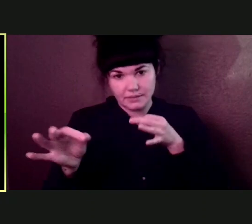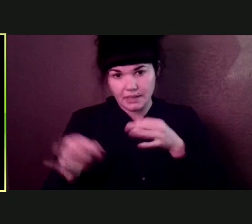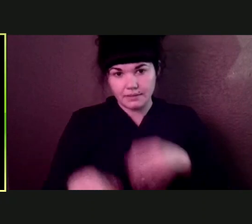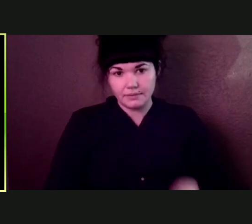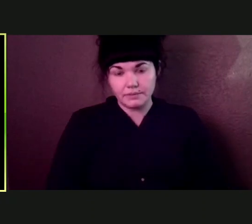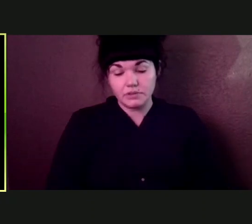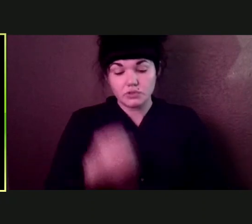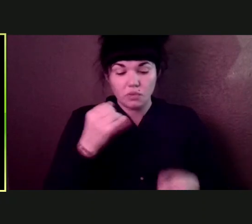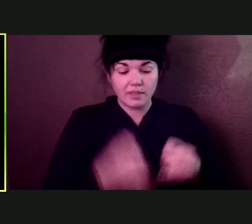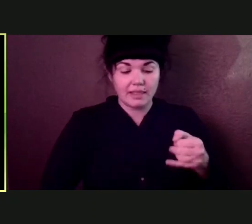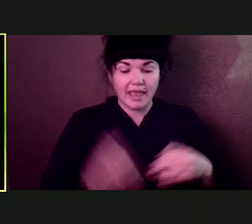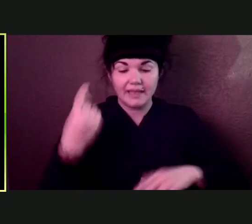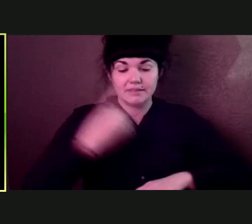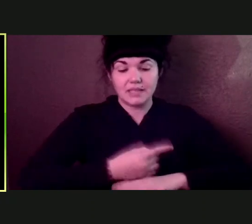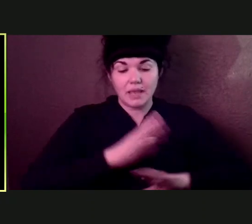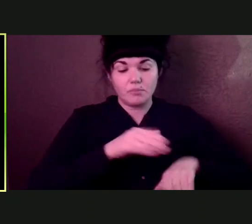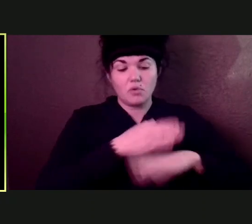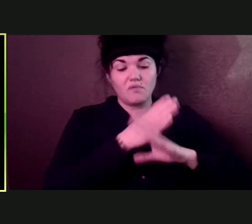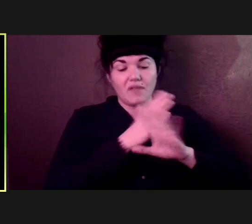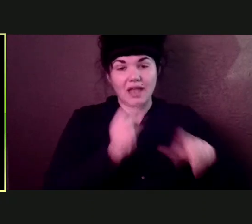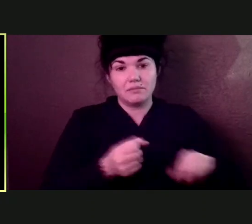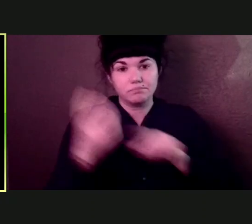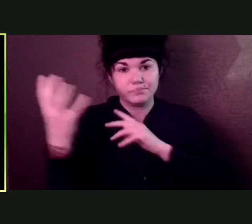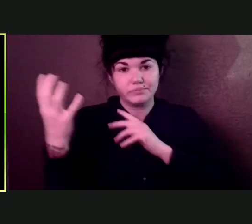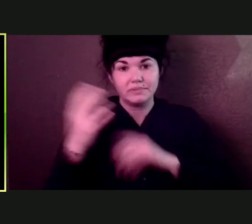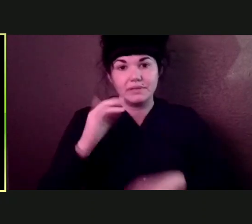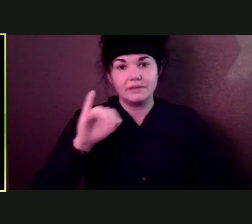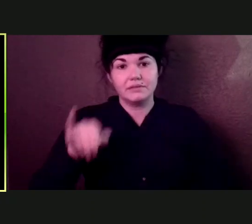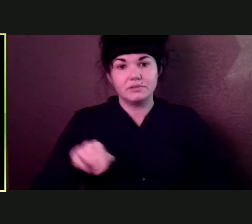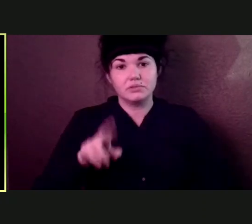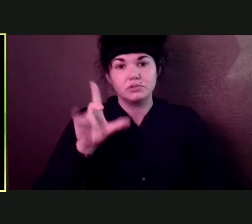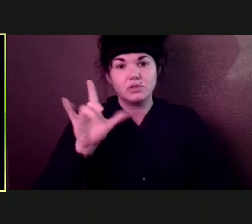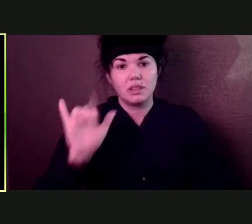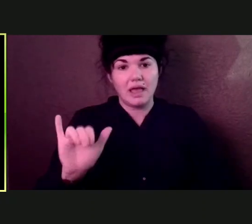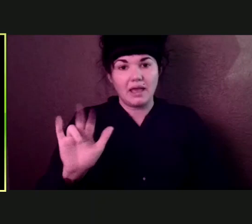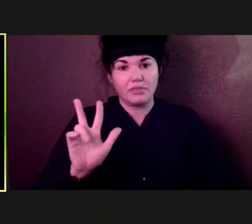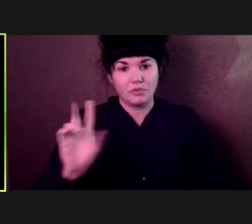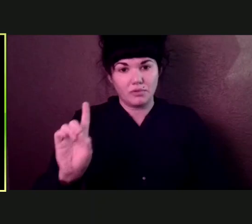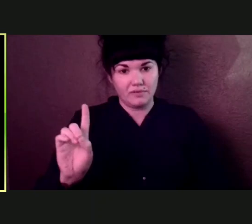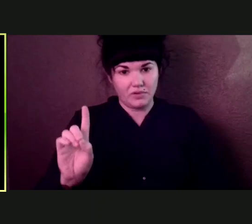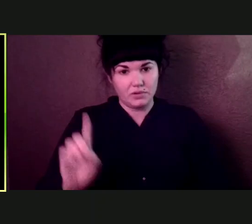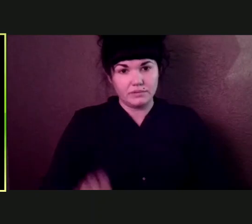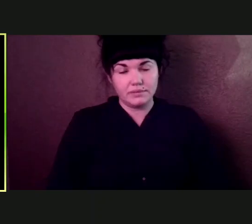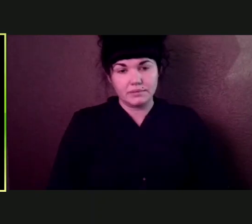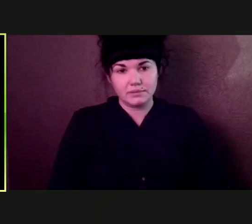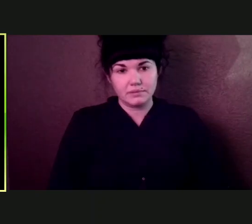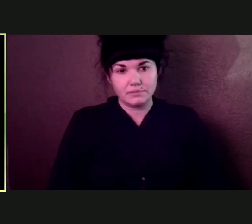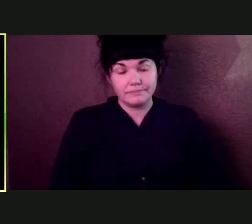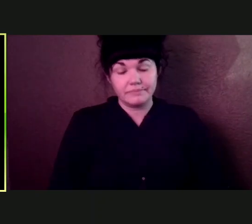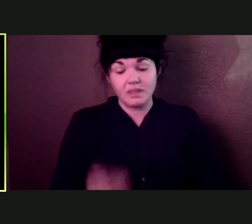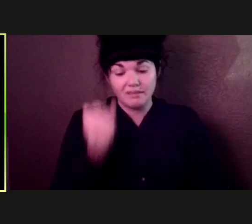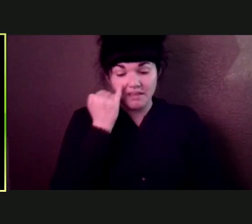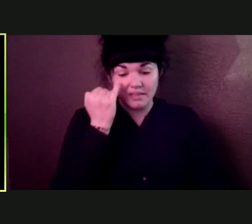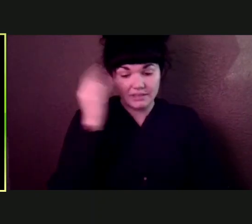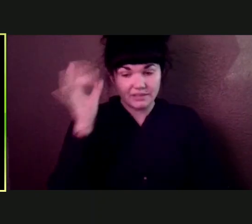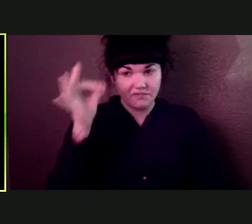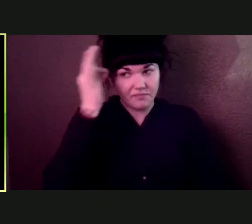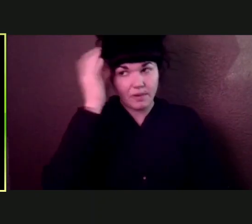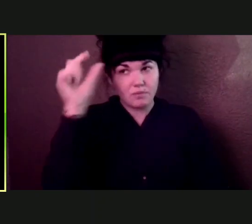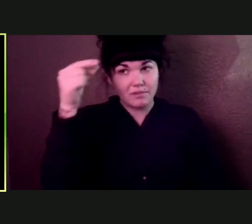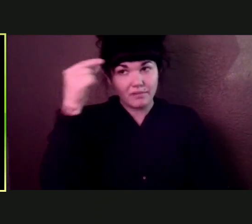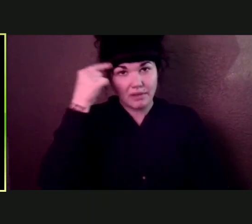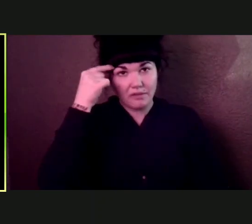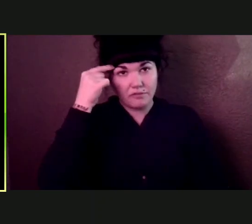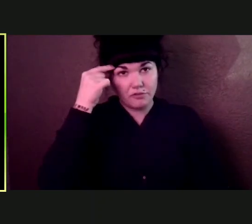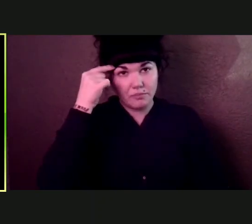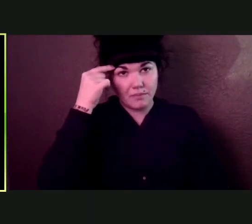31st, unless there is, um, a shift in, in that decision at the federal level. So as of right now,